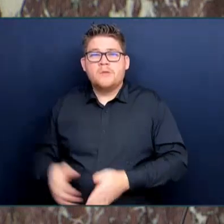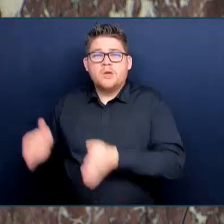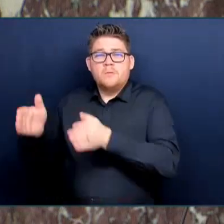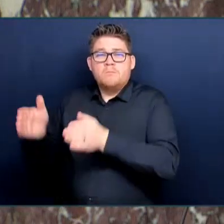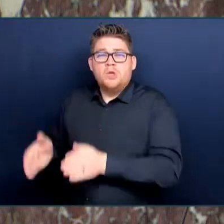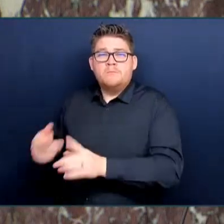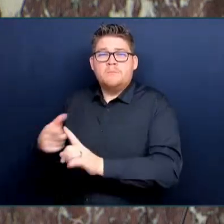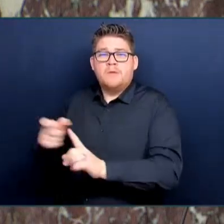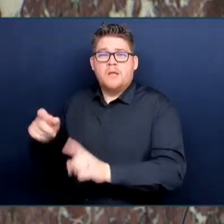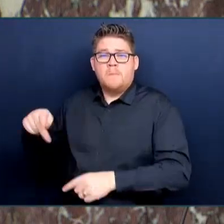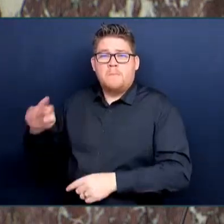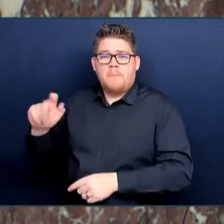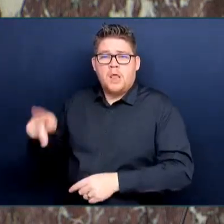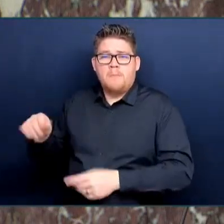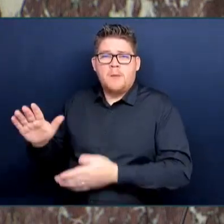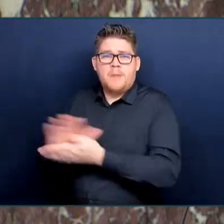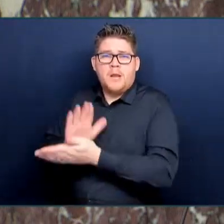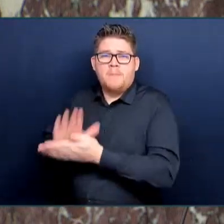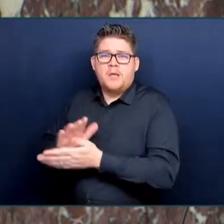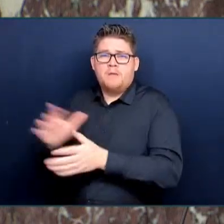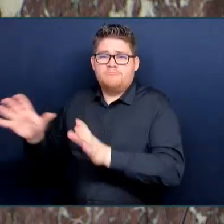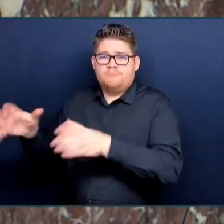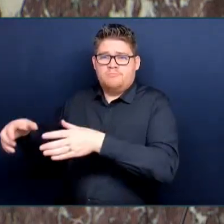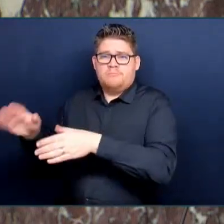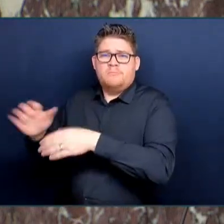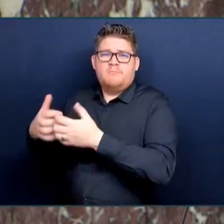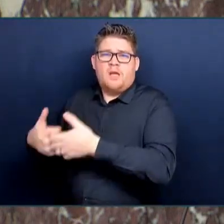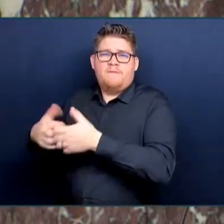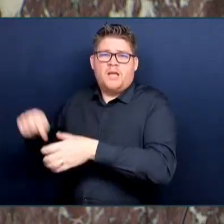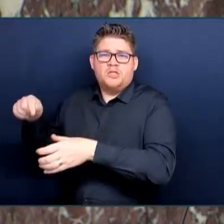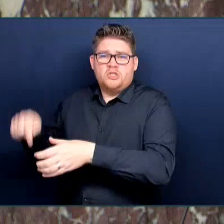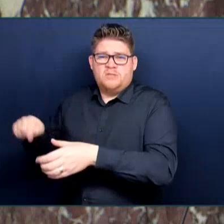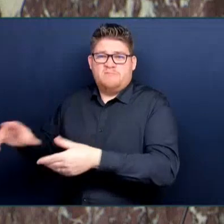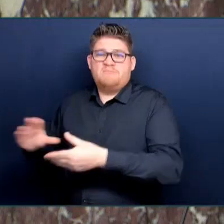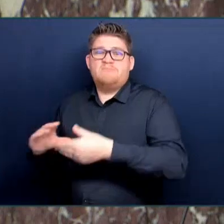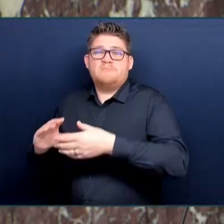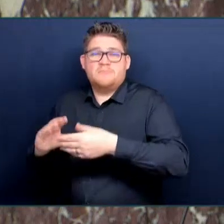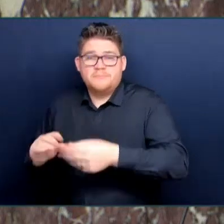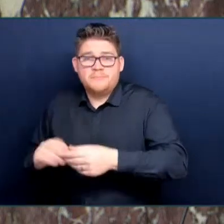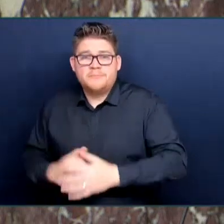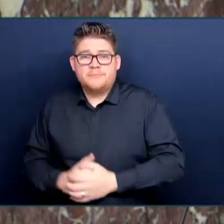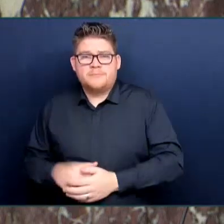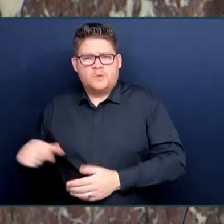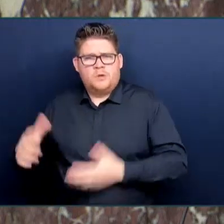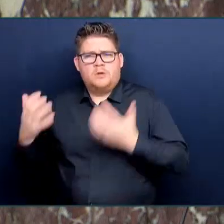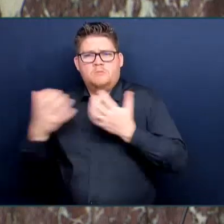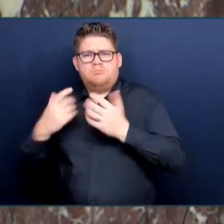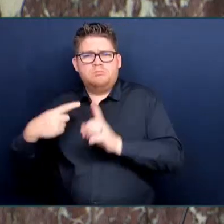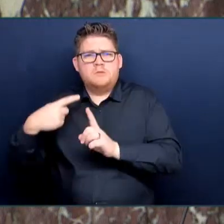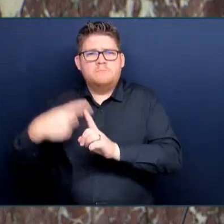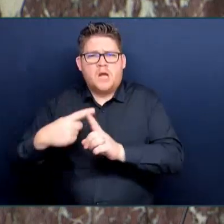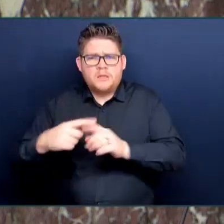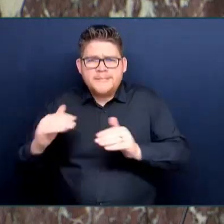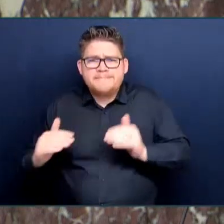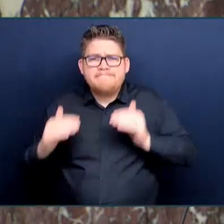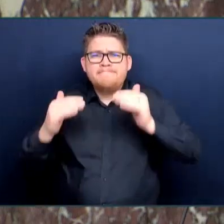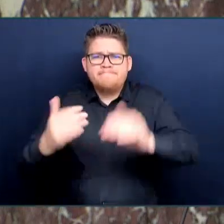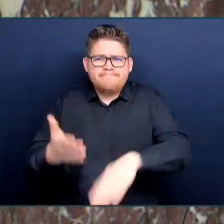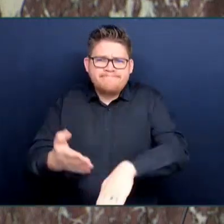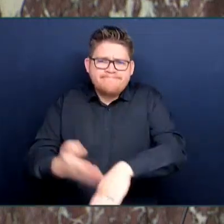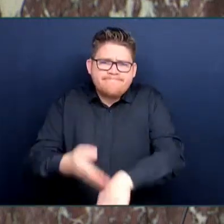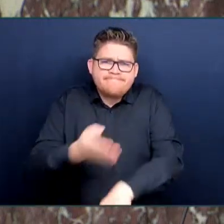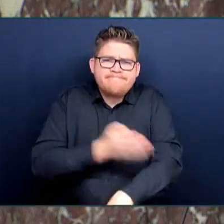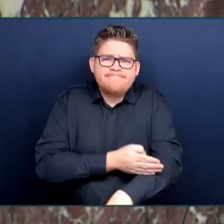In regards to timber supply, this is a major positive step towards resolving the single biggest issue BC